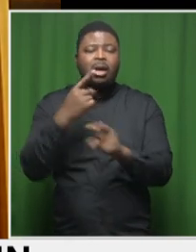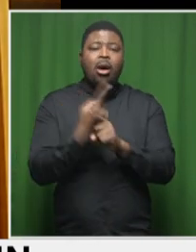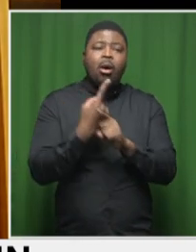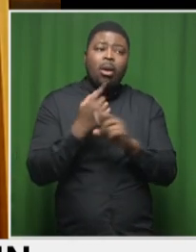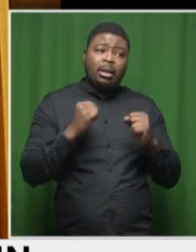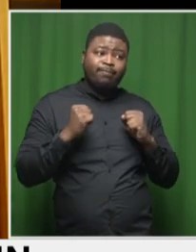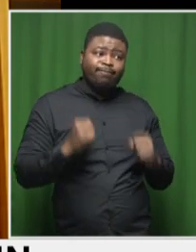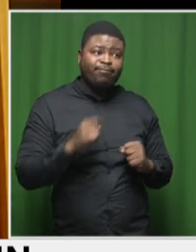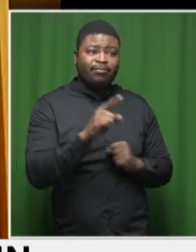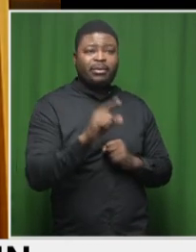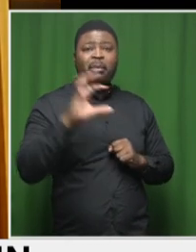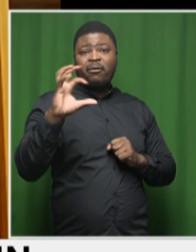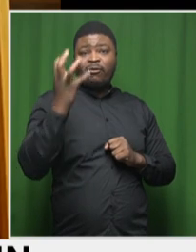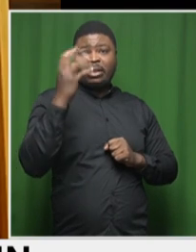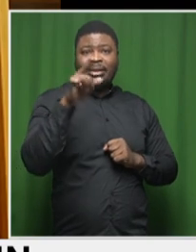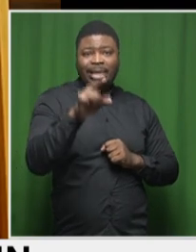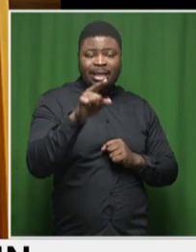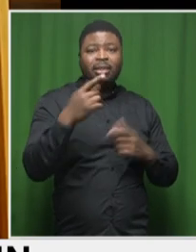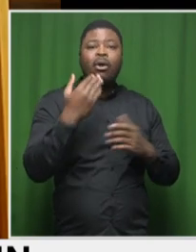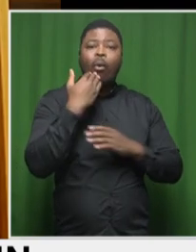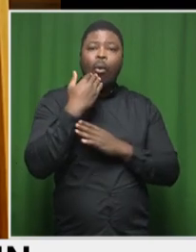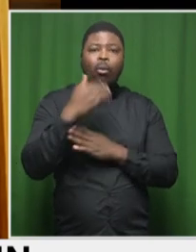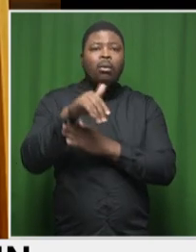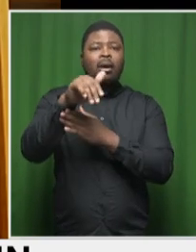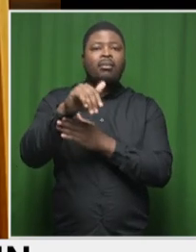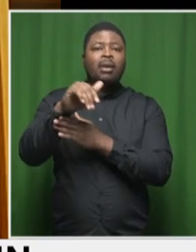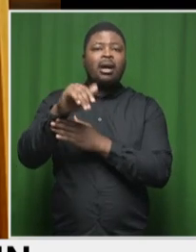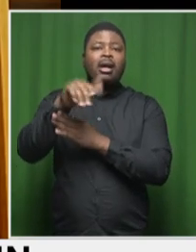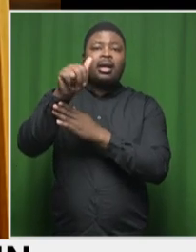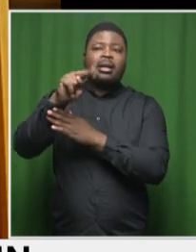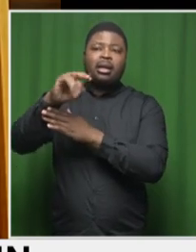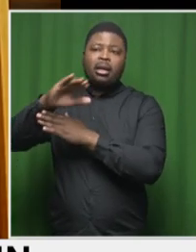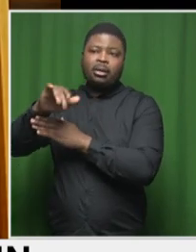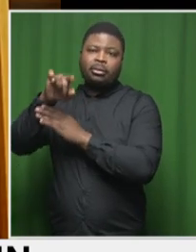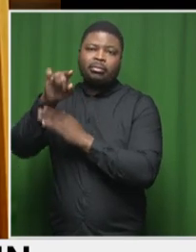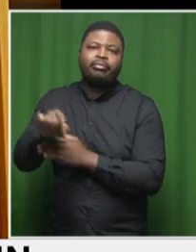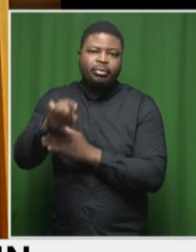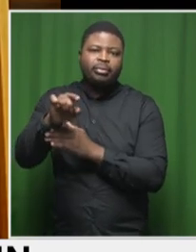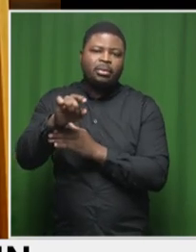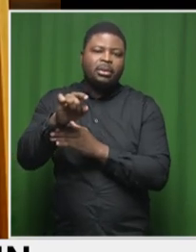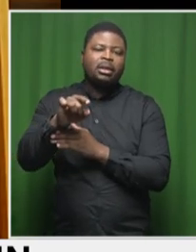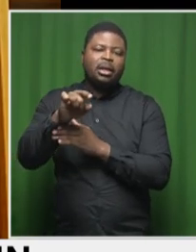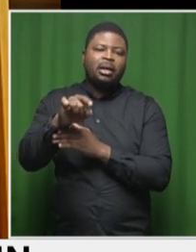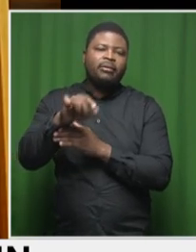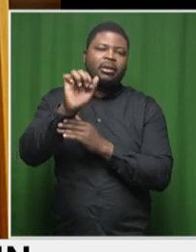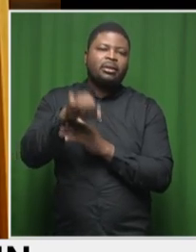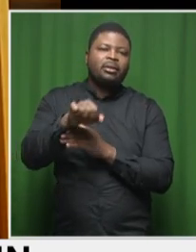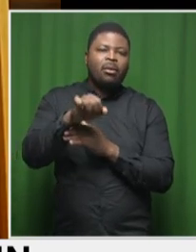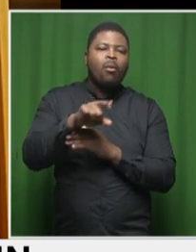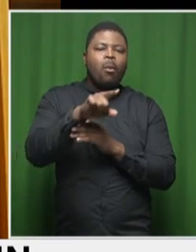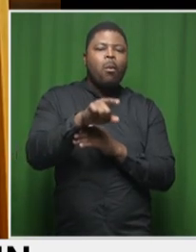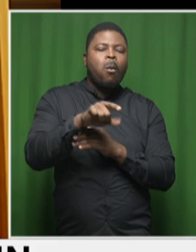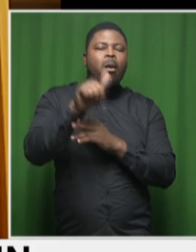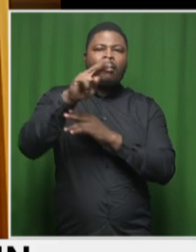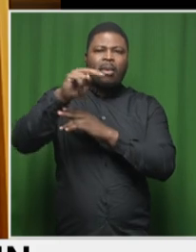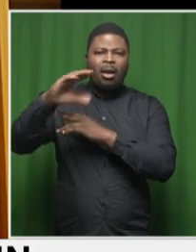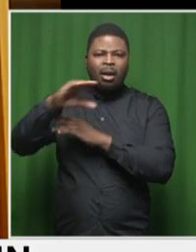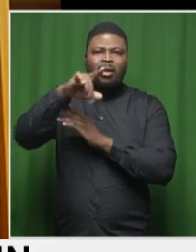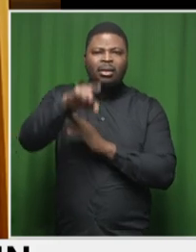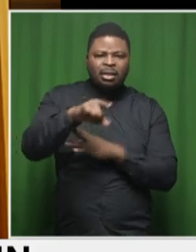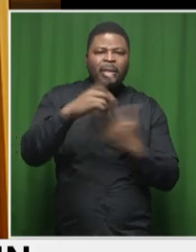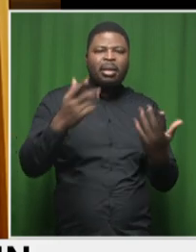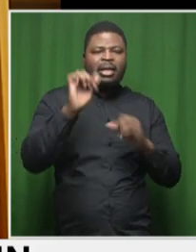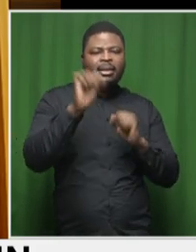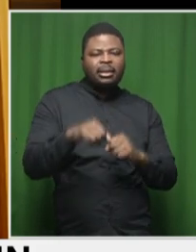in the free state of the African National Congress. Now, going forward, we've seen also the scenes in Paris, where some